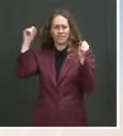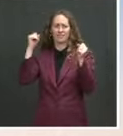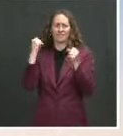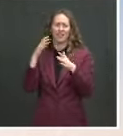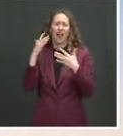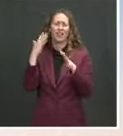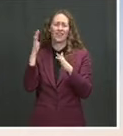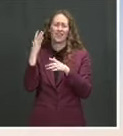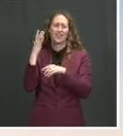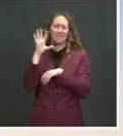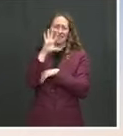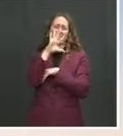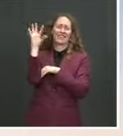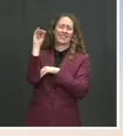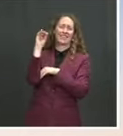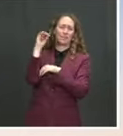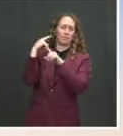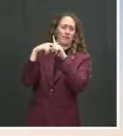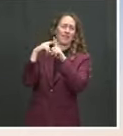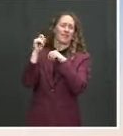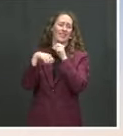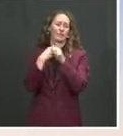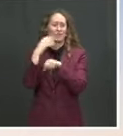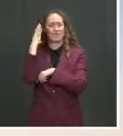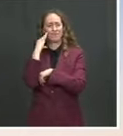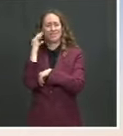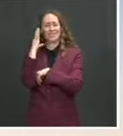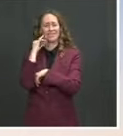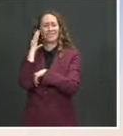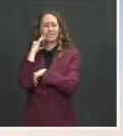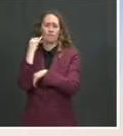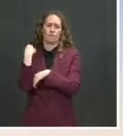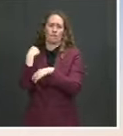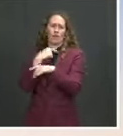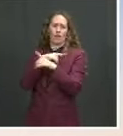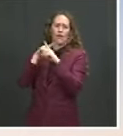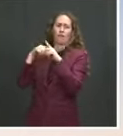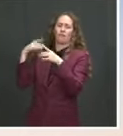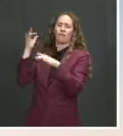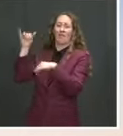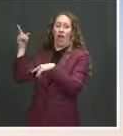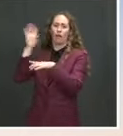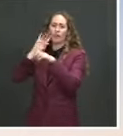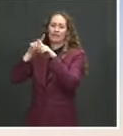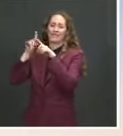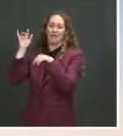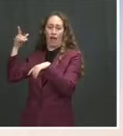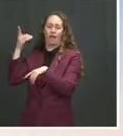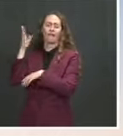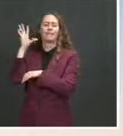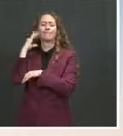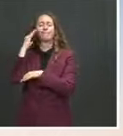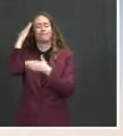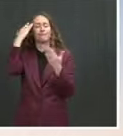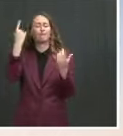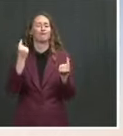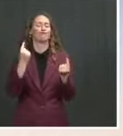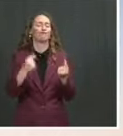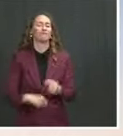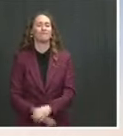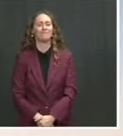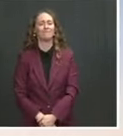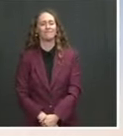So, you know, he'll be relying on that during his trip. Go ahead, Phil. Secretary Granholm on Sunday said that it was frustrating that